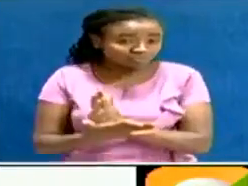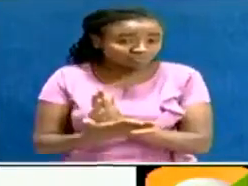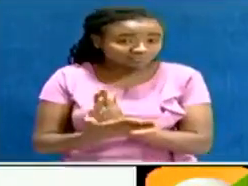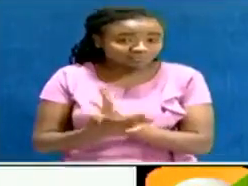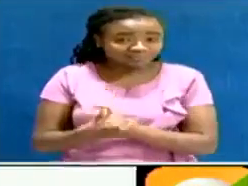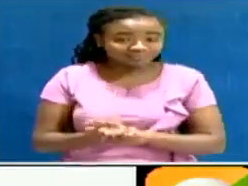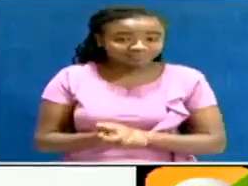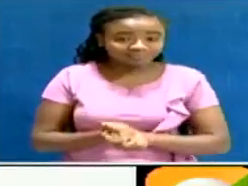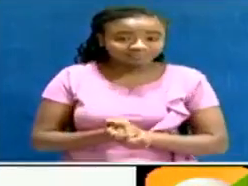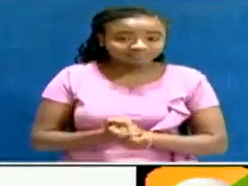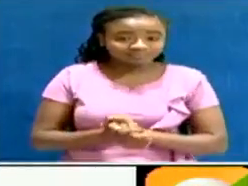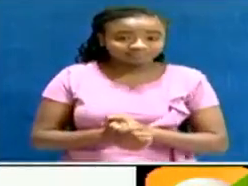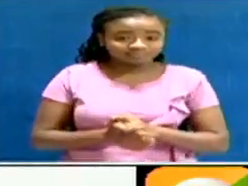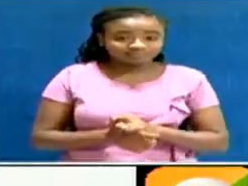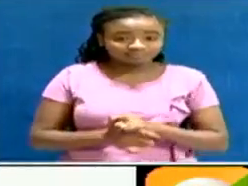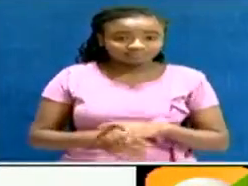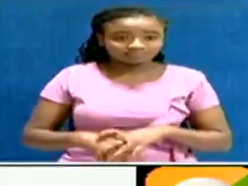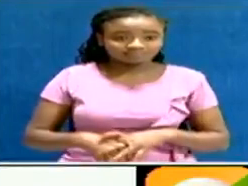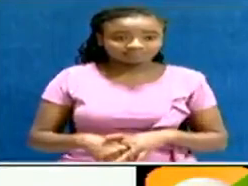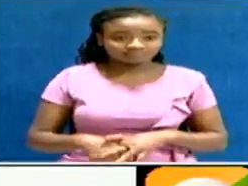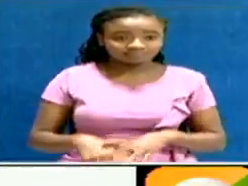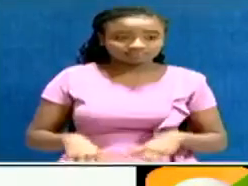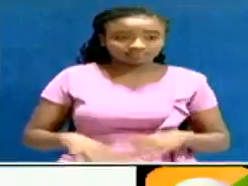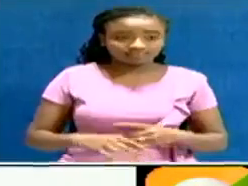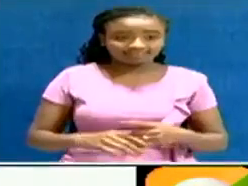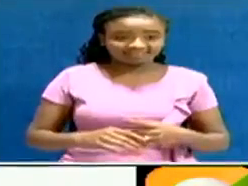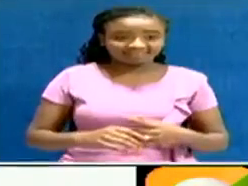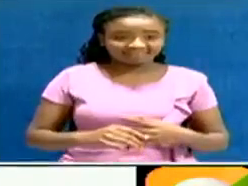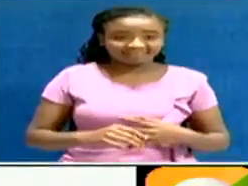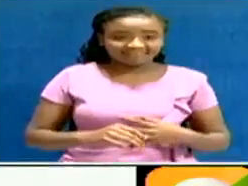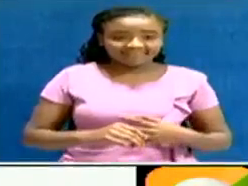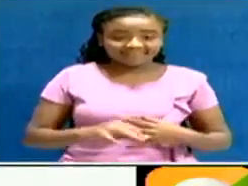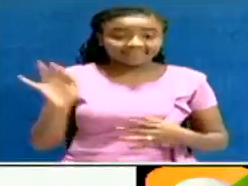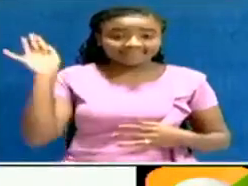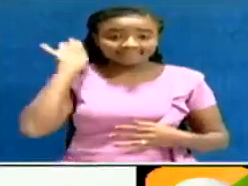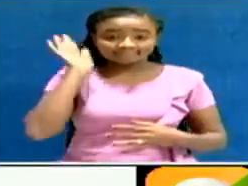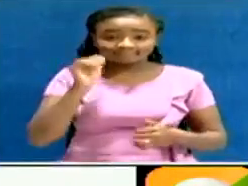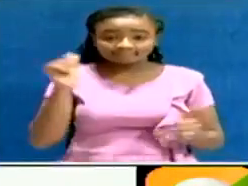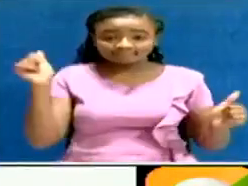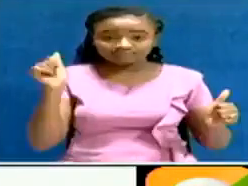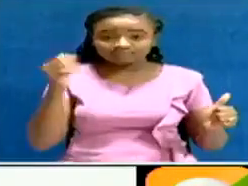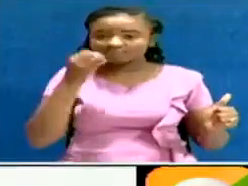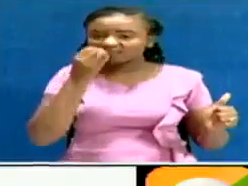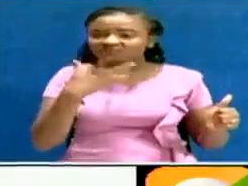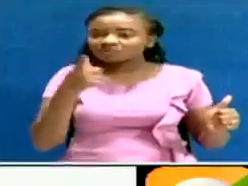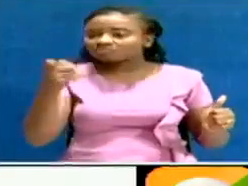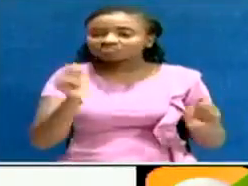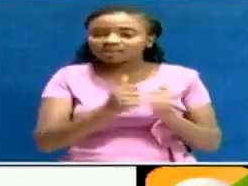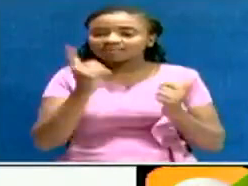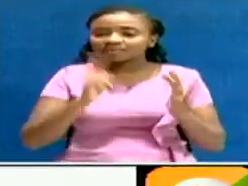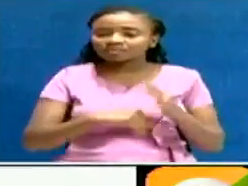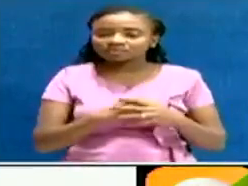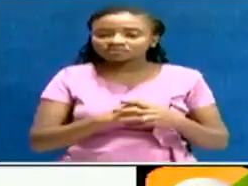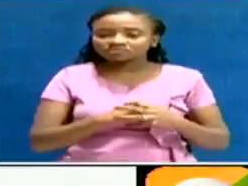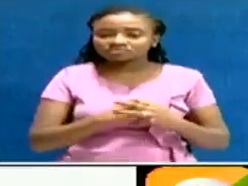in the police station, 307. The total number of ejected ballots... Laura, if you can hear me, what's the latest? The total